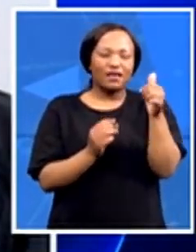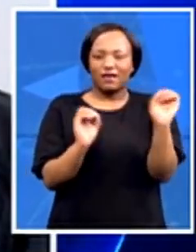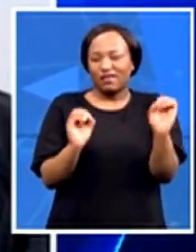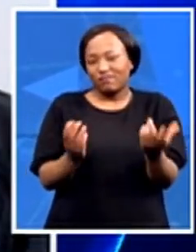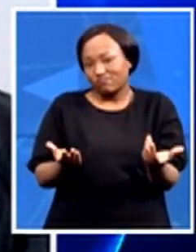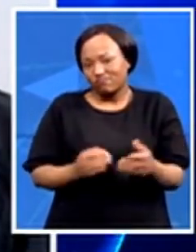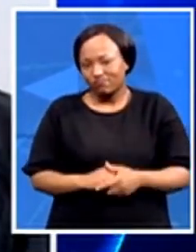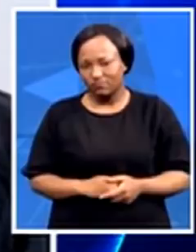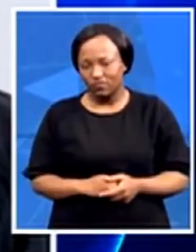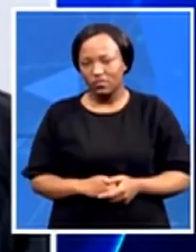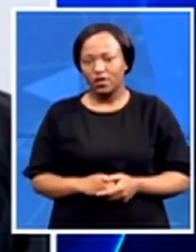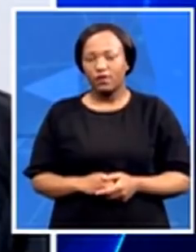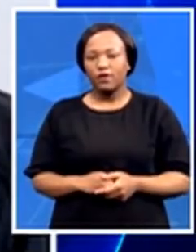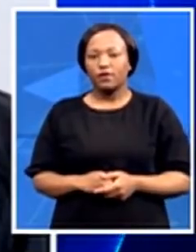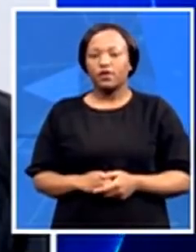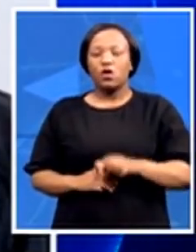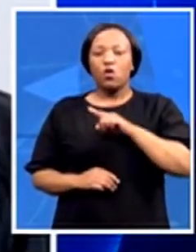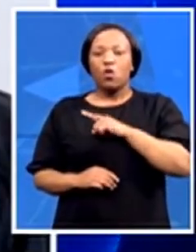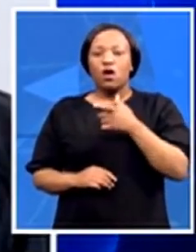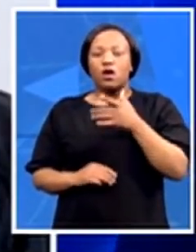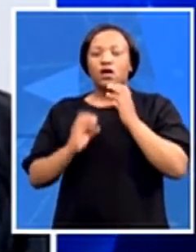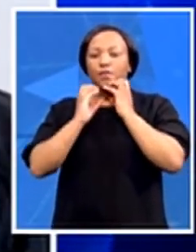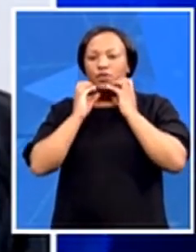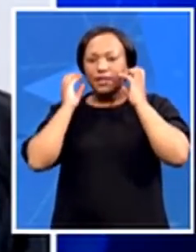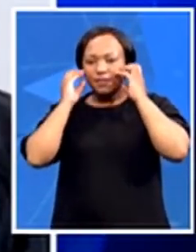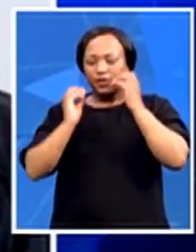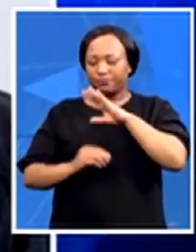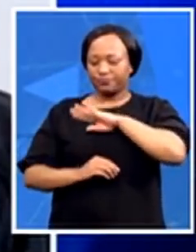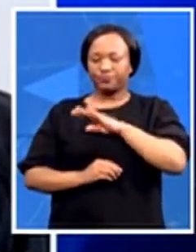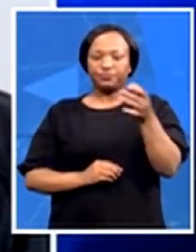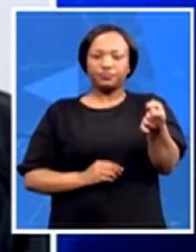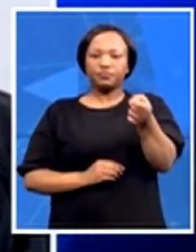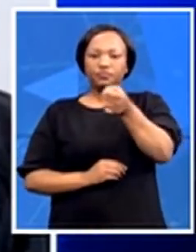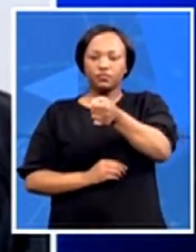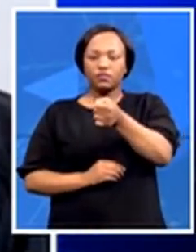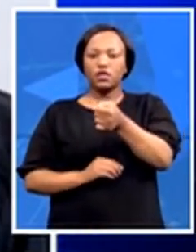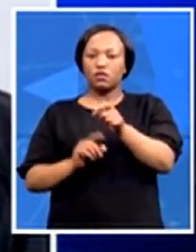deployed in Mozambique, what are the prospects of success? Is it a worthwhile excursion?